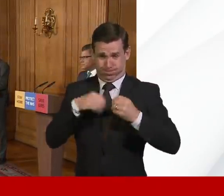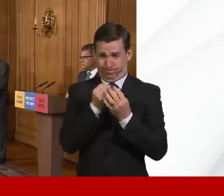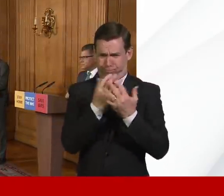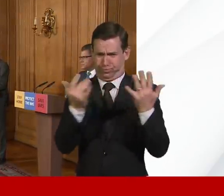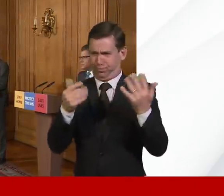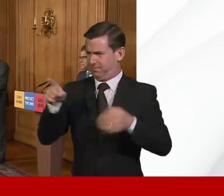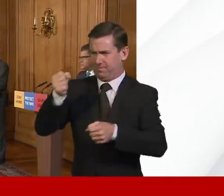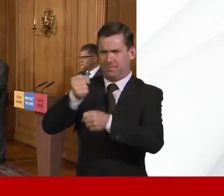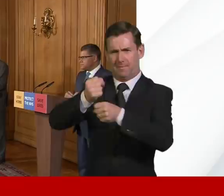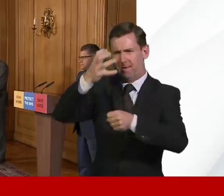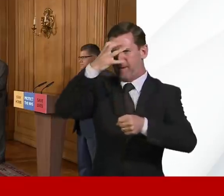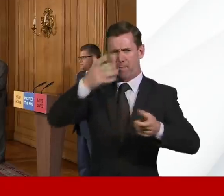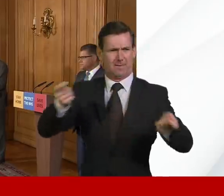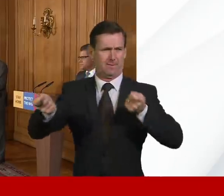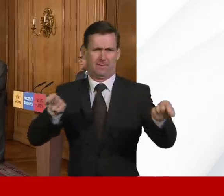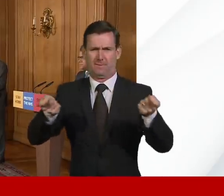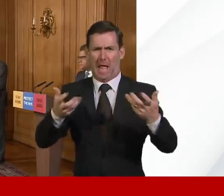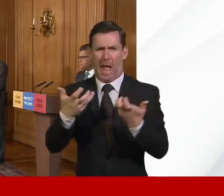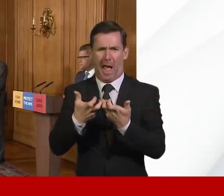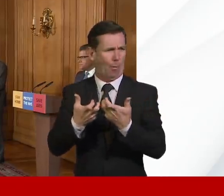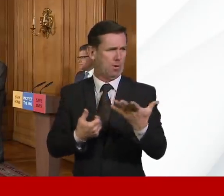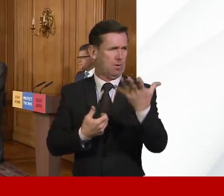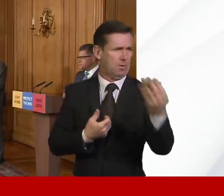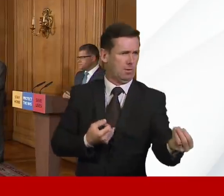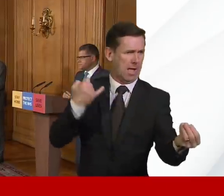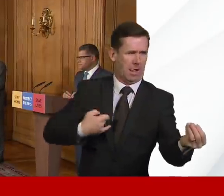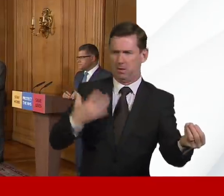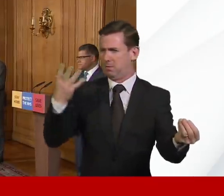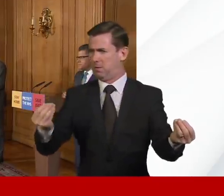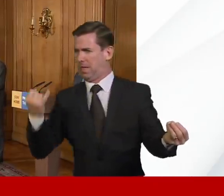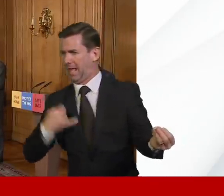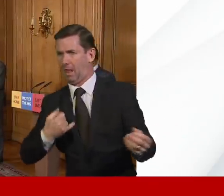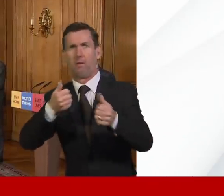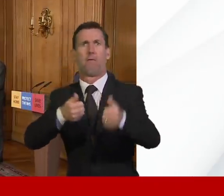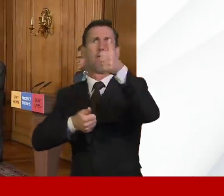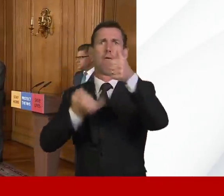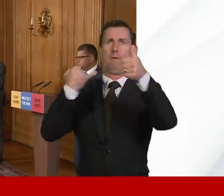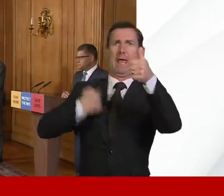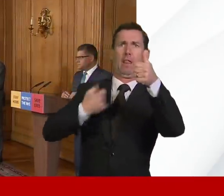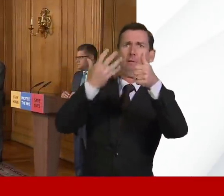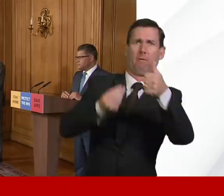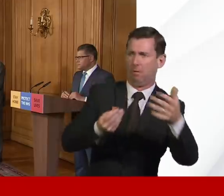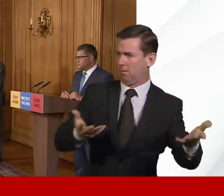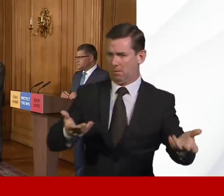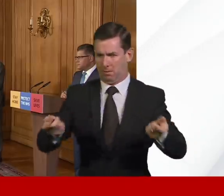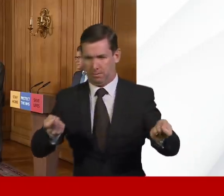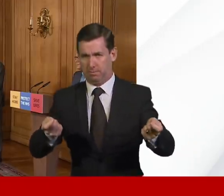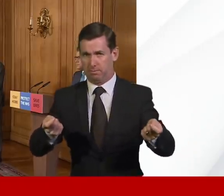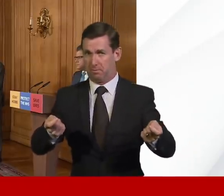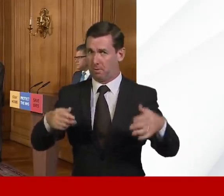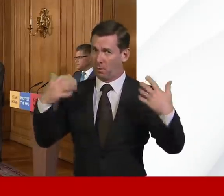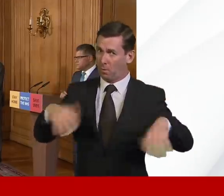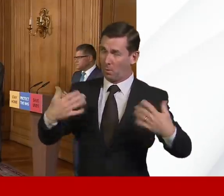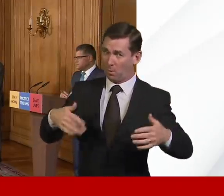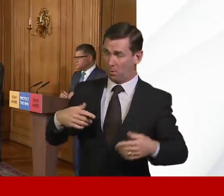effective government when it's rampant at the very heart of Westminster? And of course, if this is infecting the